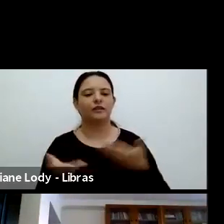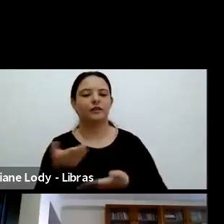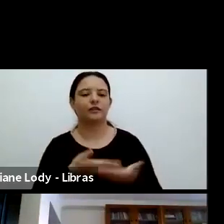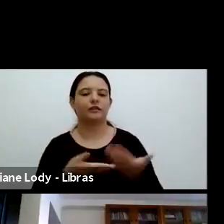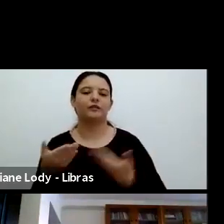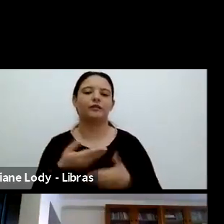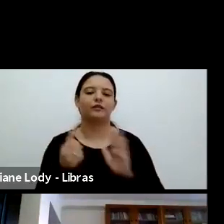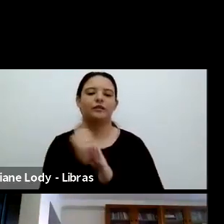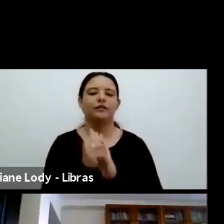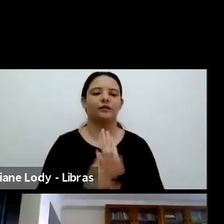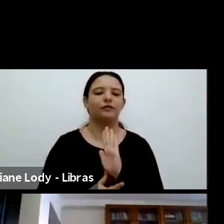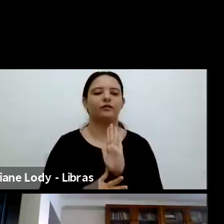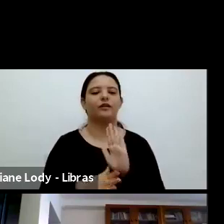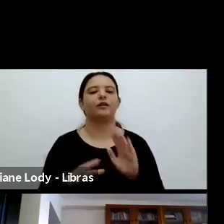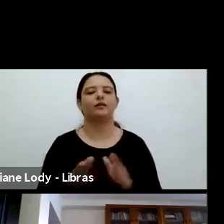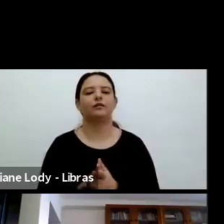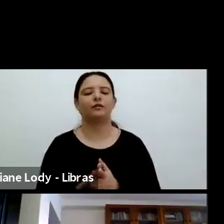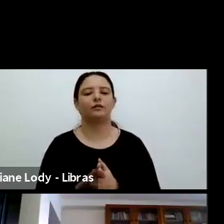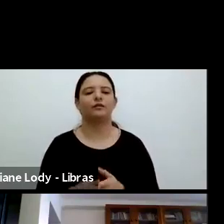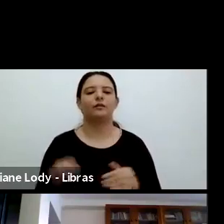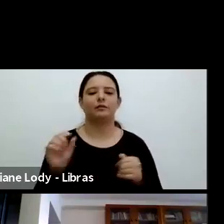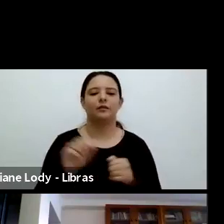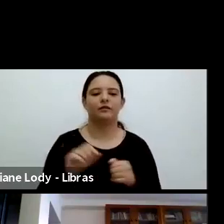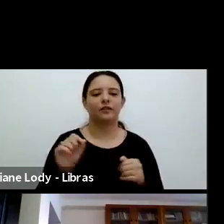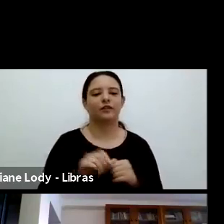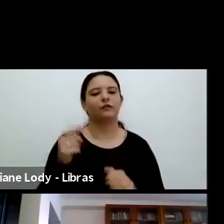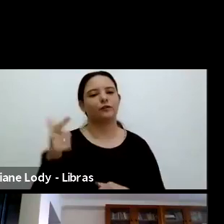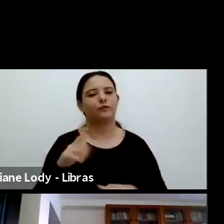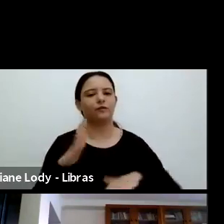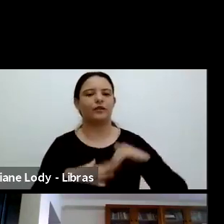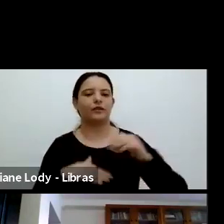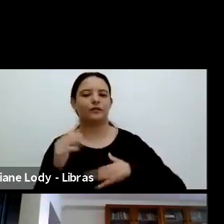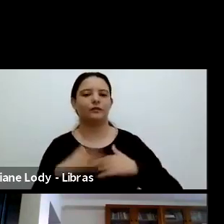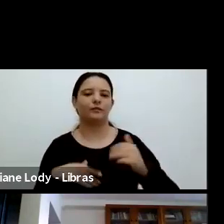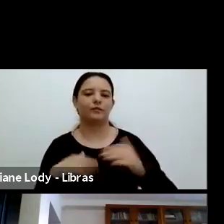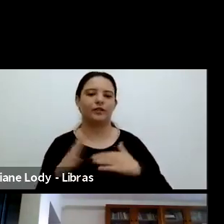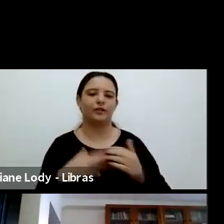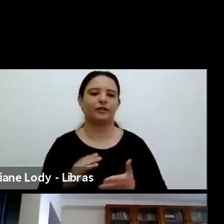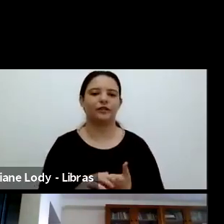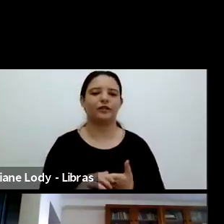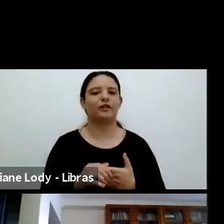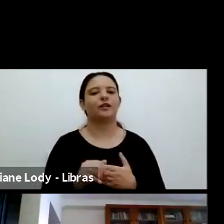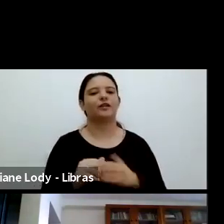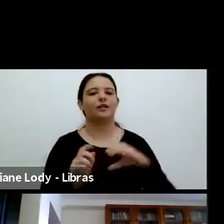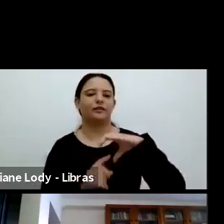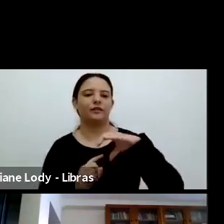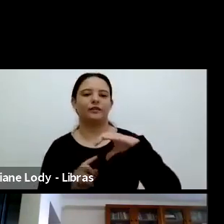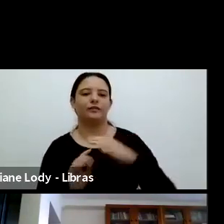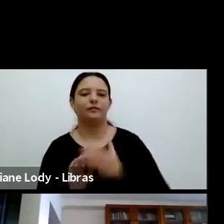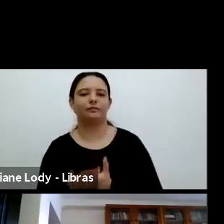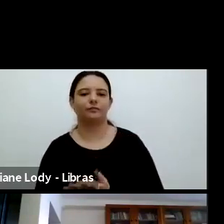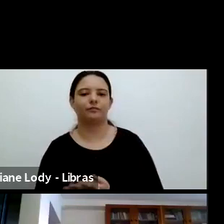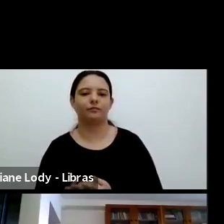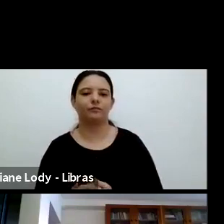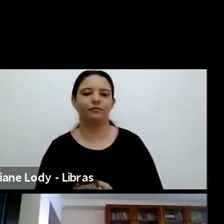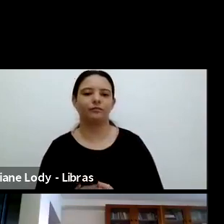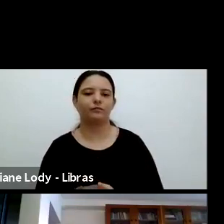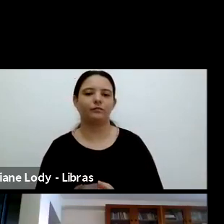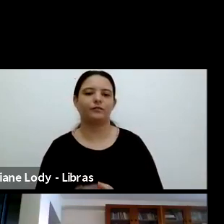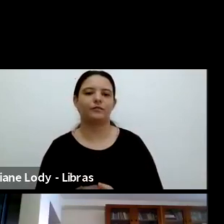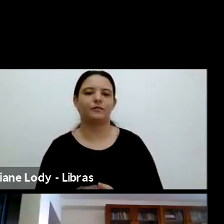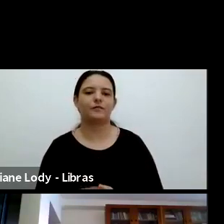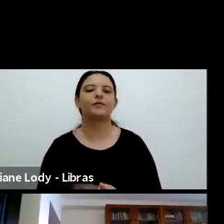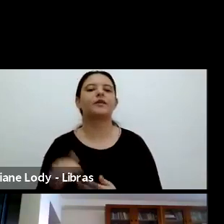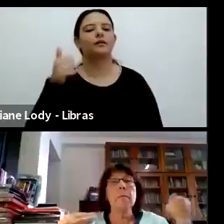clinical practice. Fun facts. Julie has taught EFL in Saudi Arabia. She